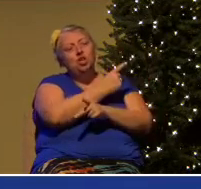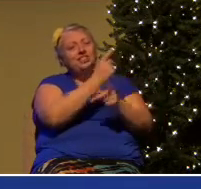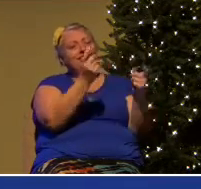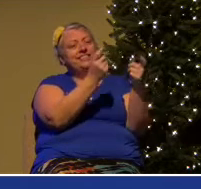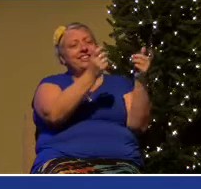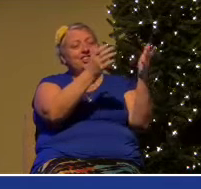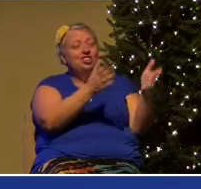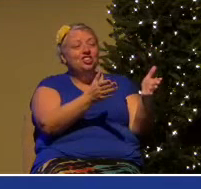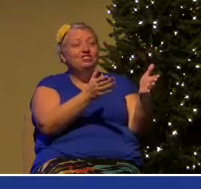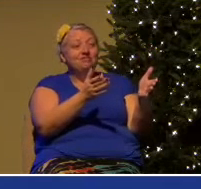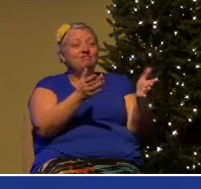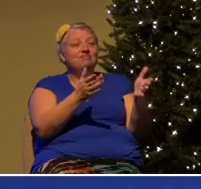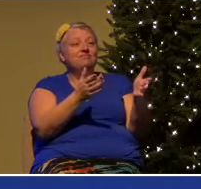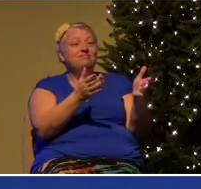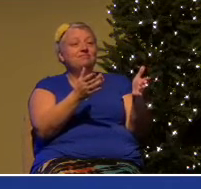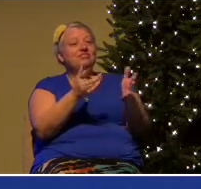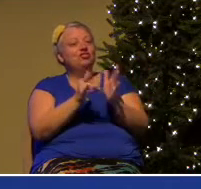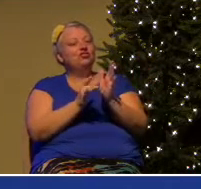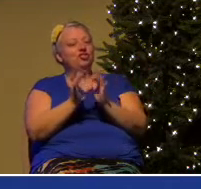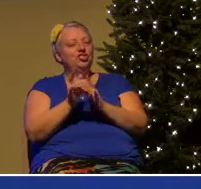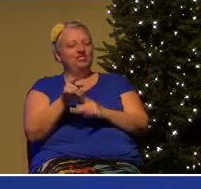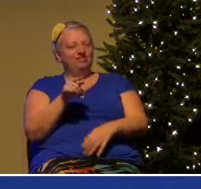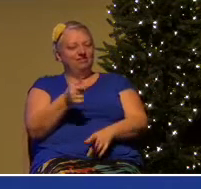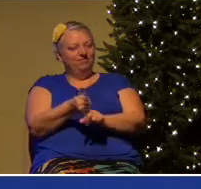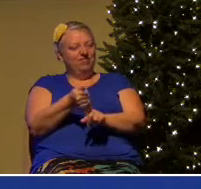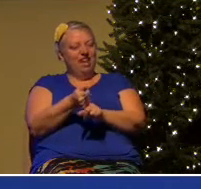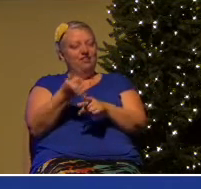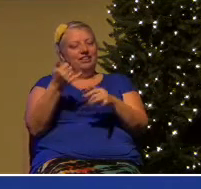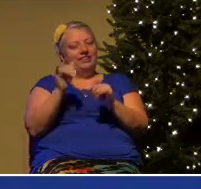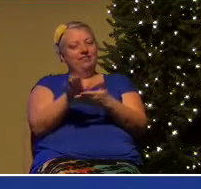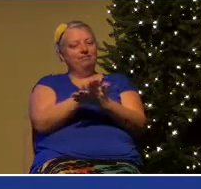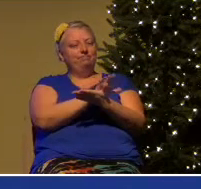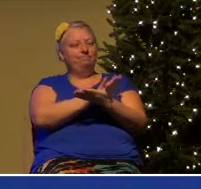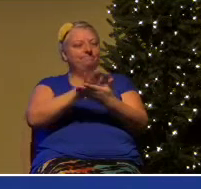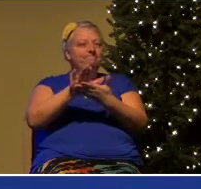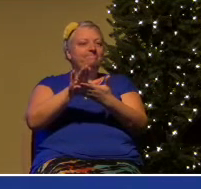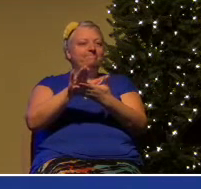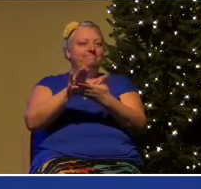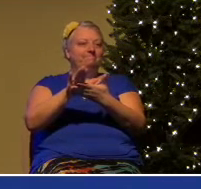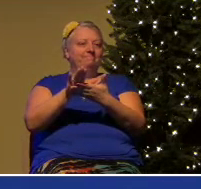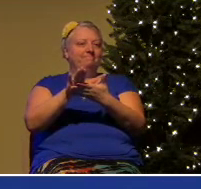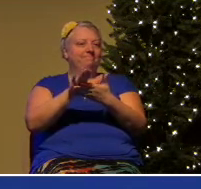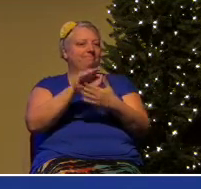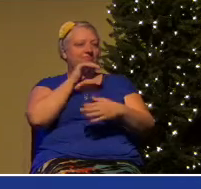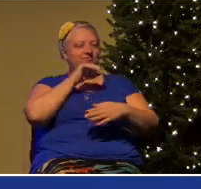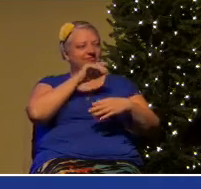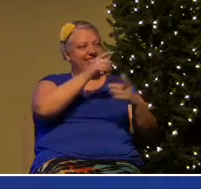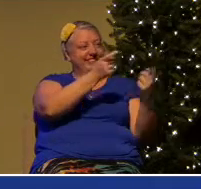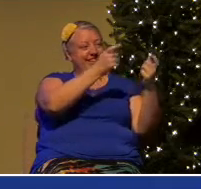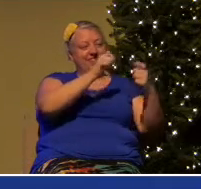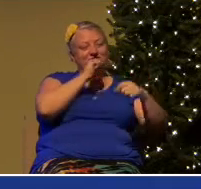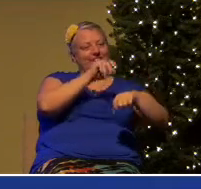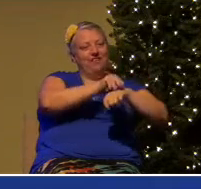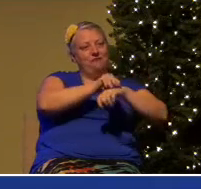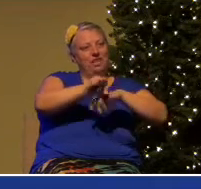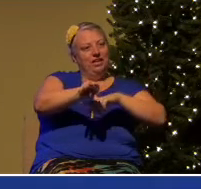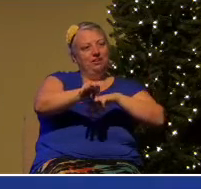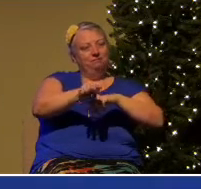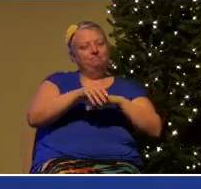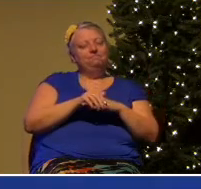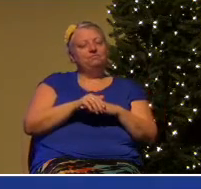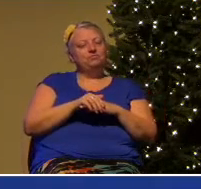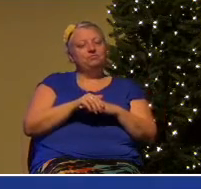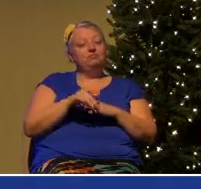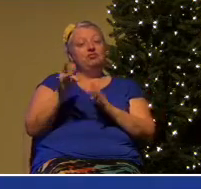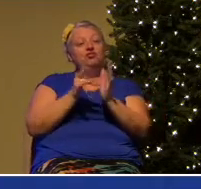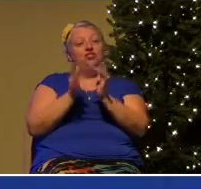and yet remain unpolluted by their sin. And his advice to you and